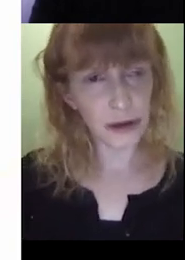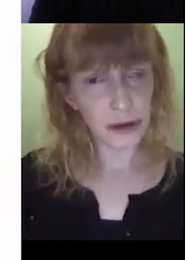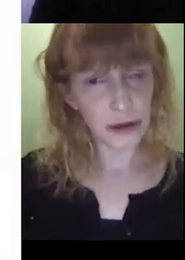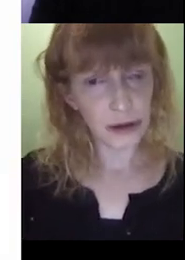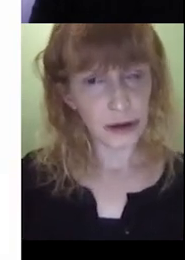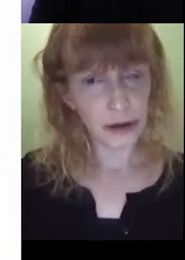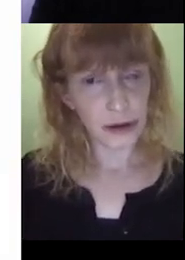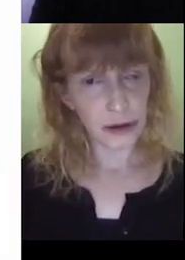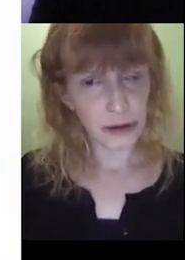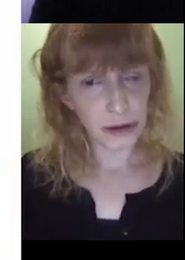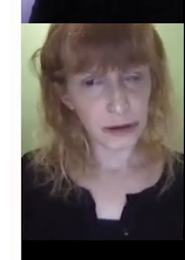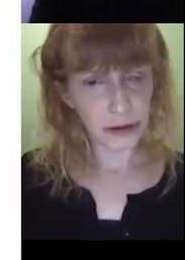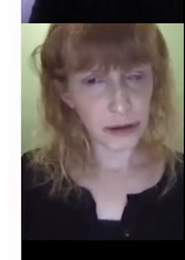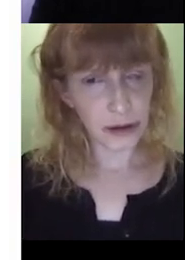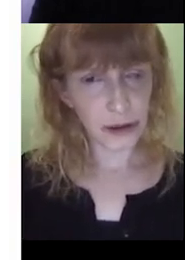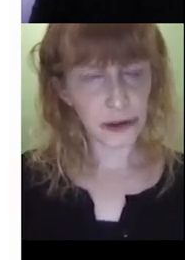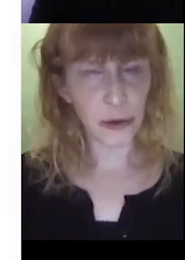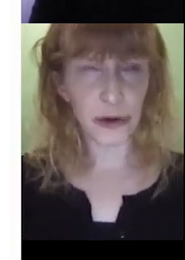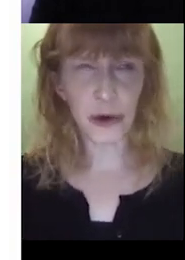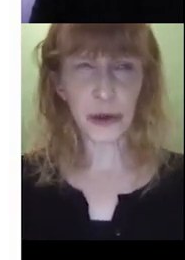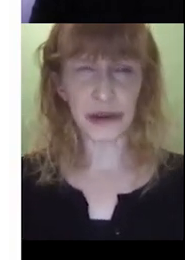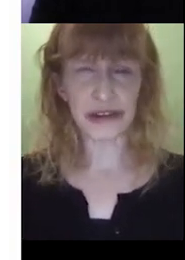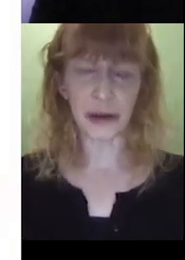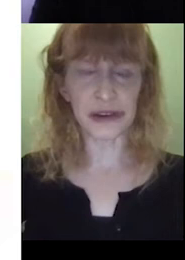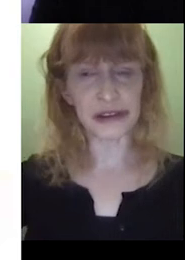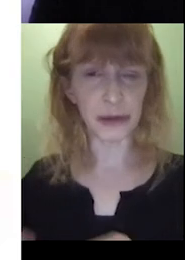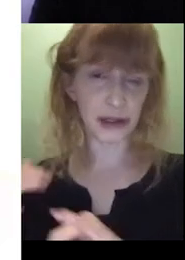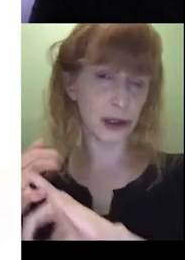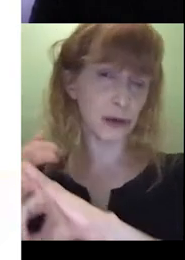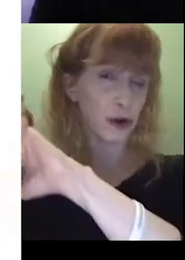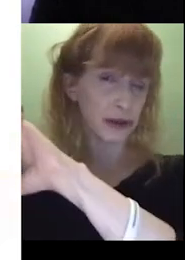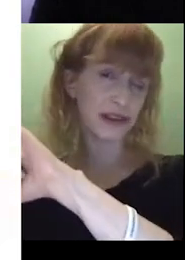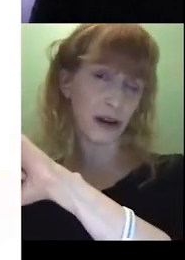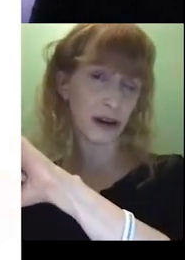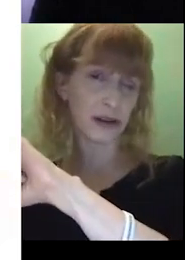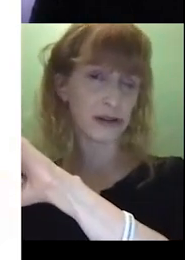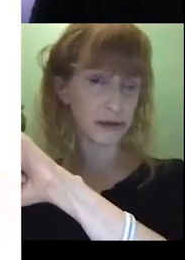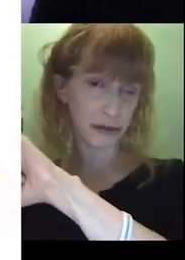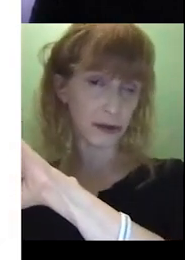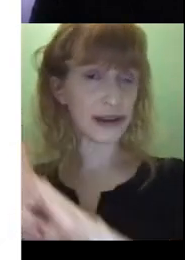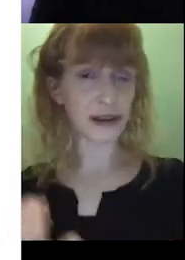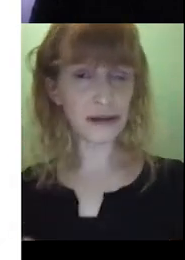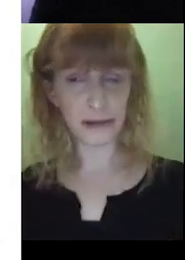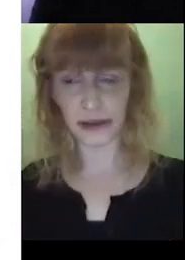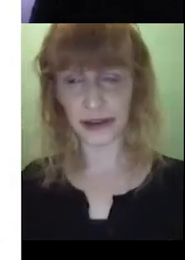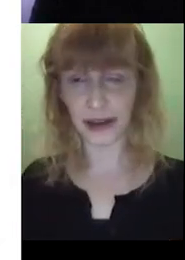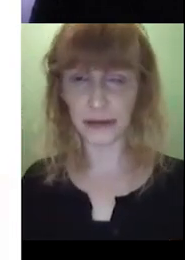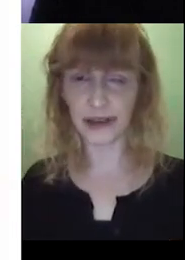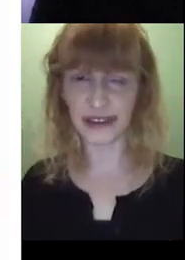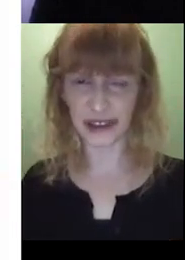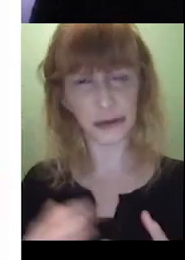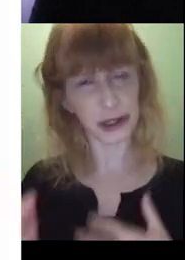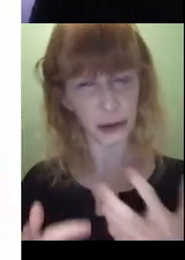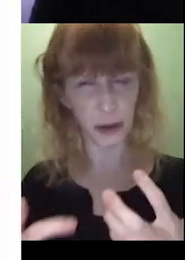there were more than one dogs in the story? So what we were saying was that typically you would only sign the first letter of the